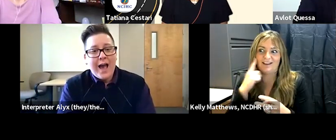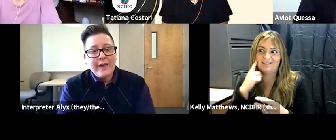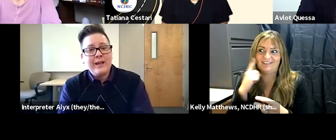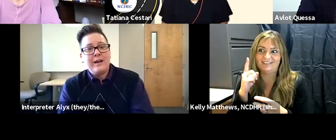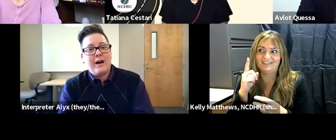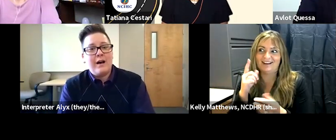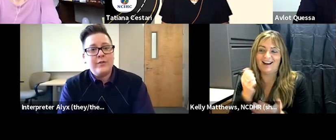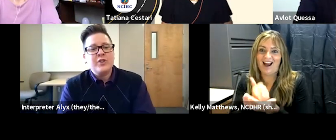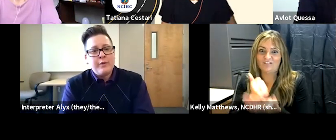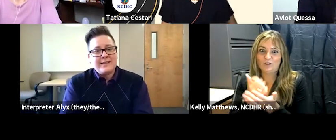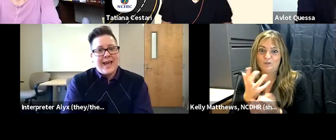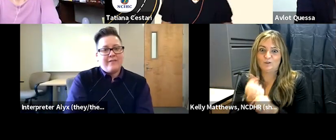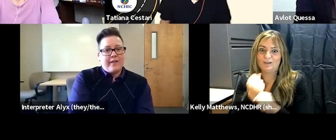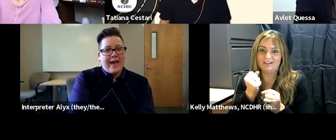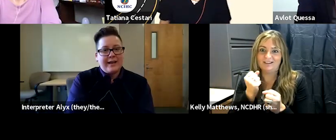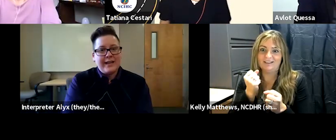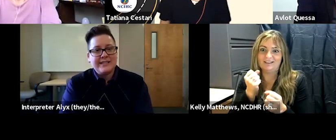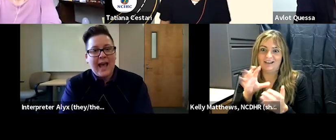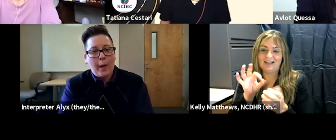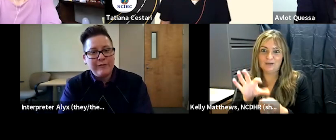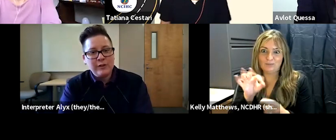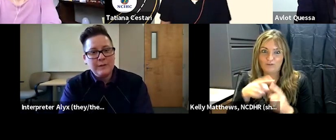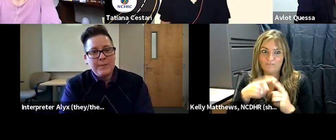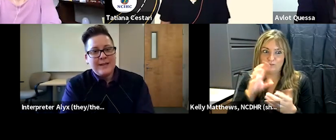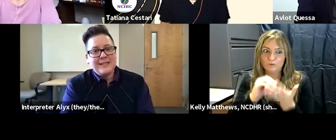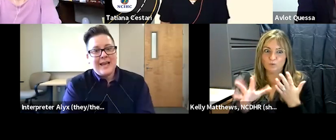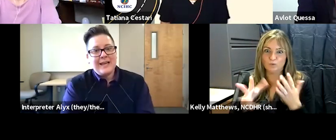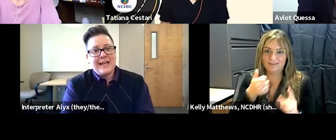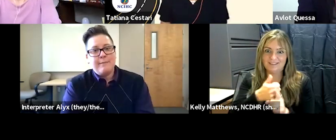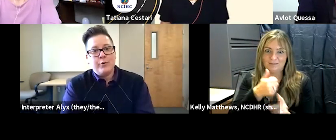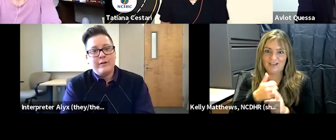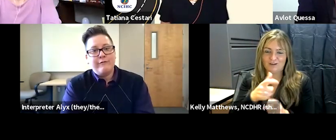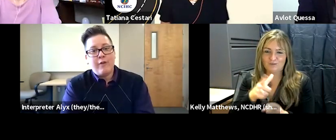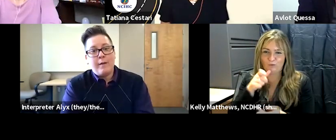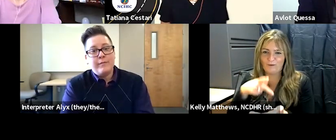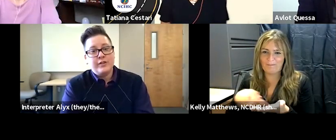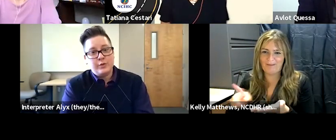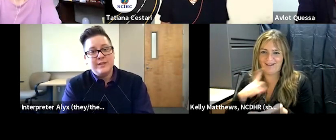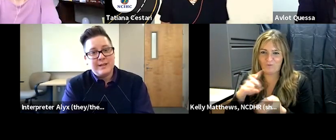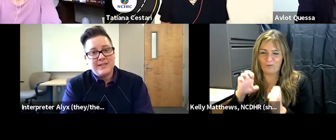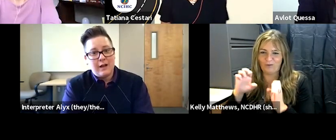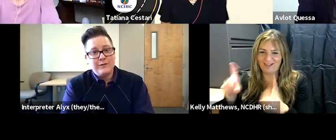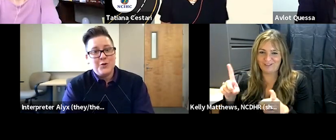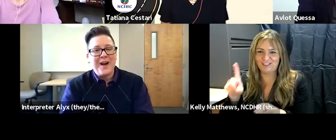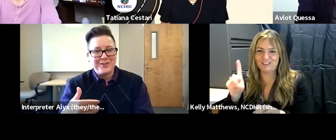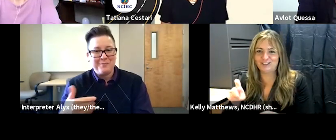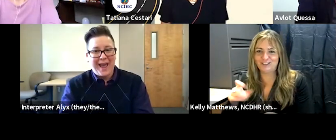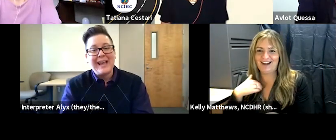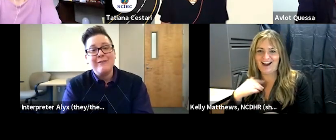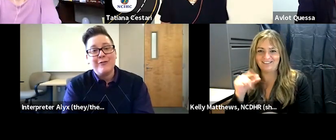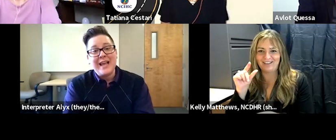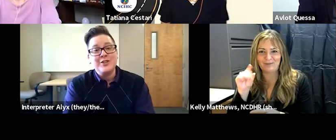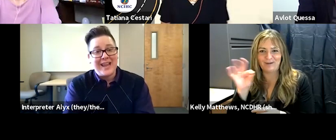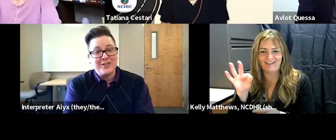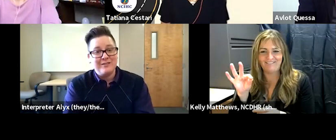i think um there's two thoughts i have on that it's helpful to get input from the students themselves who are actually